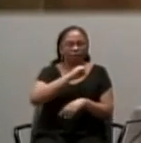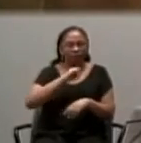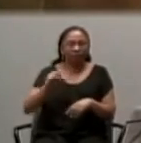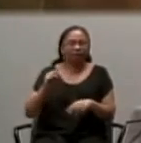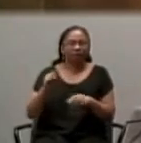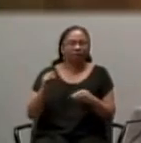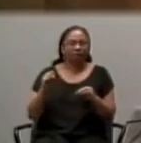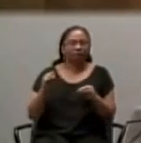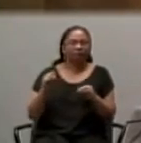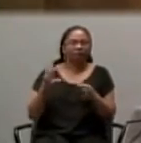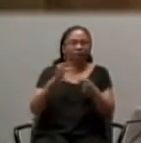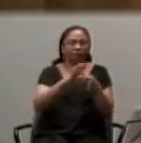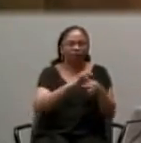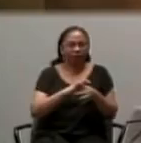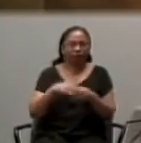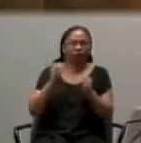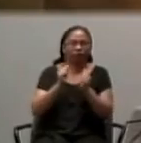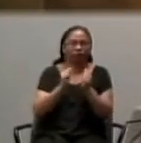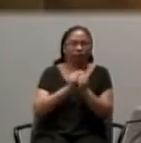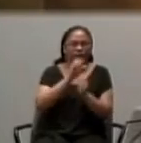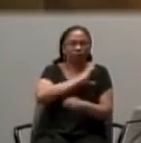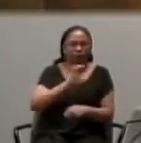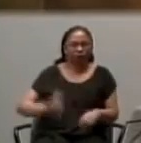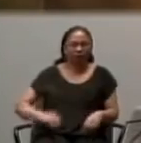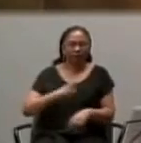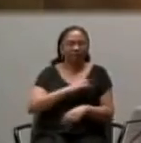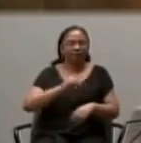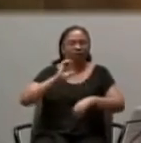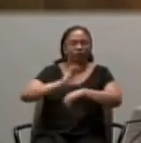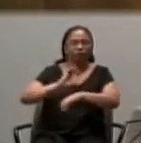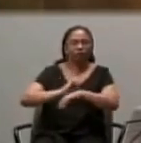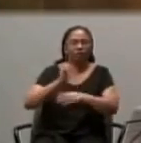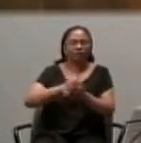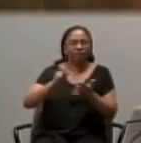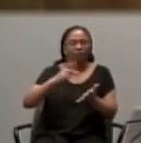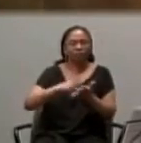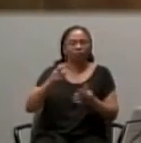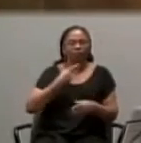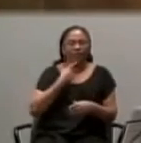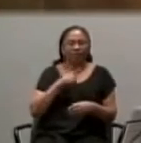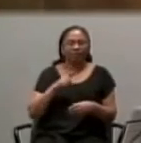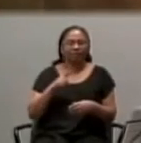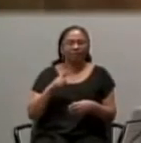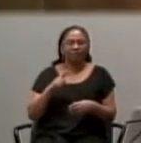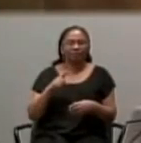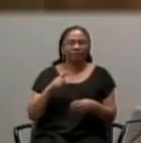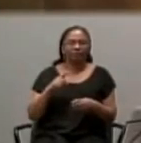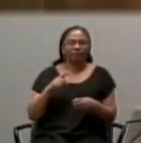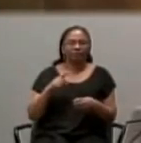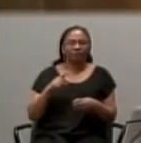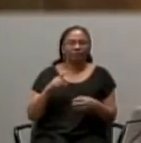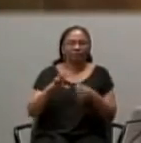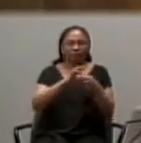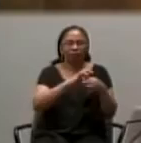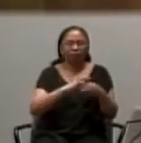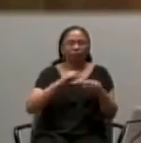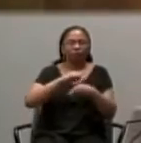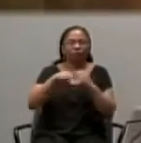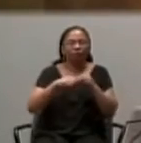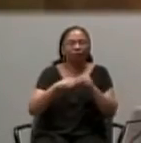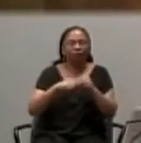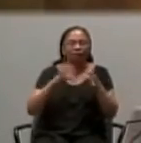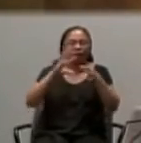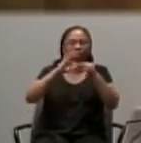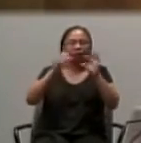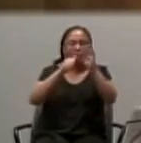this, Relationship between Christ, And the church, Which St. Paul tells us, Reflects, A nuptial mystery,